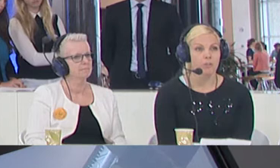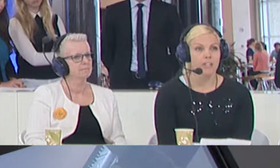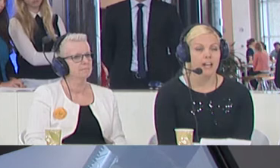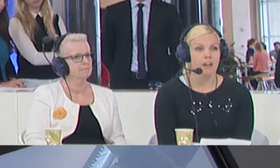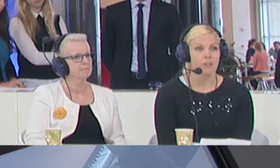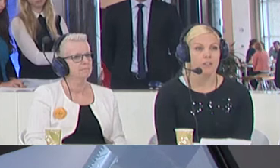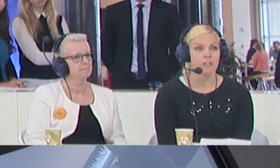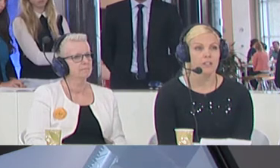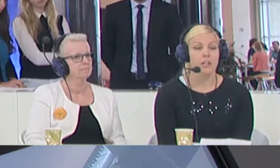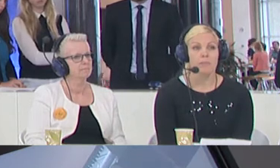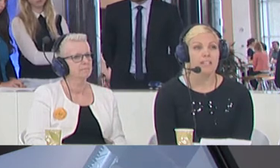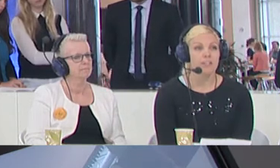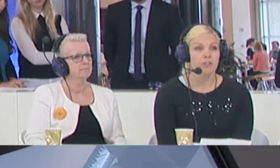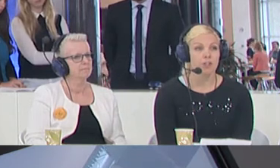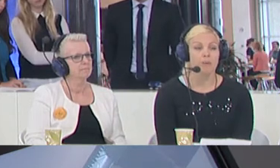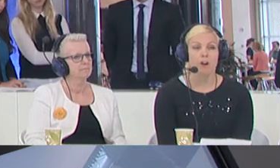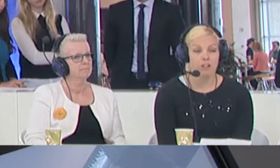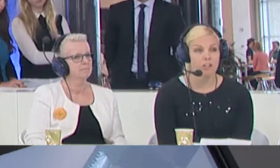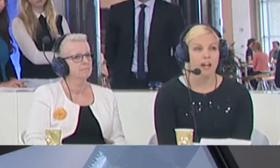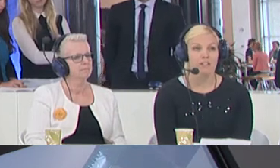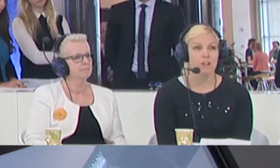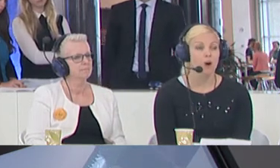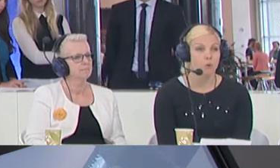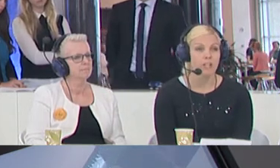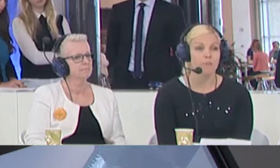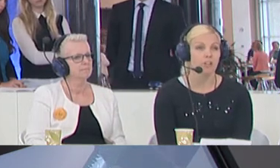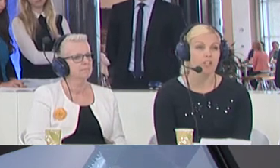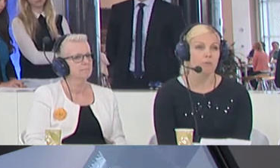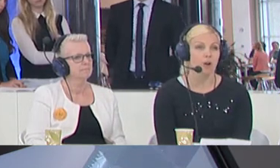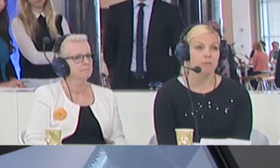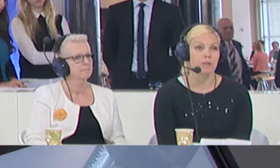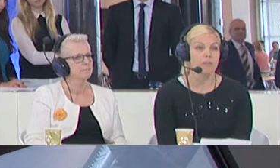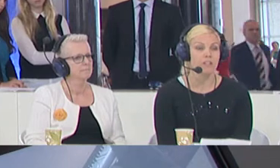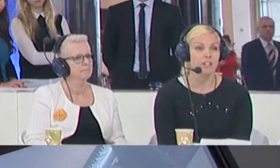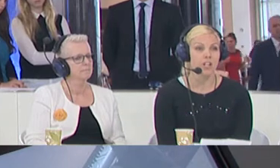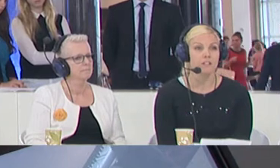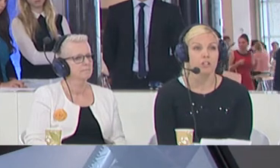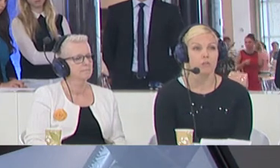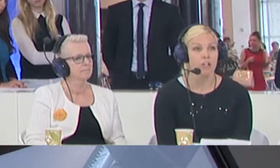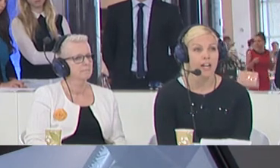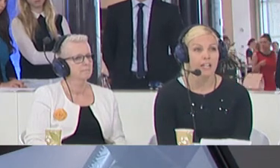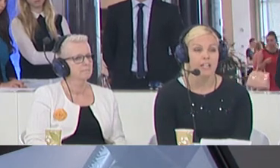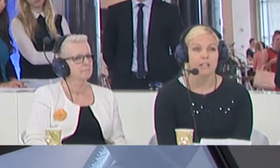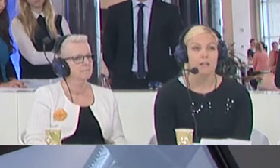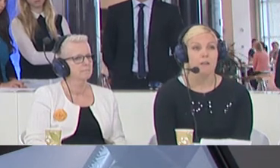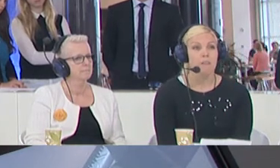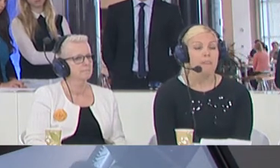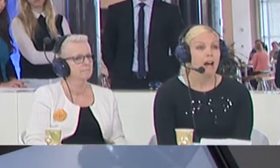is what we're doing now. But eastern Europe also has their own immigration problems, such as the Ukraine,